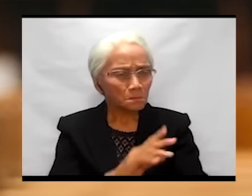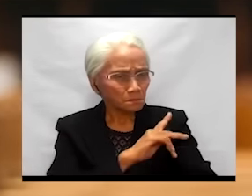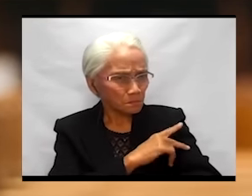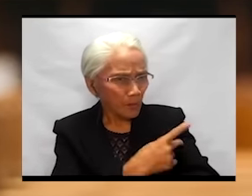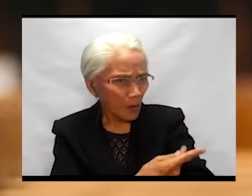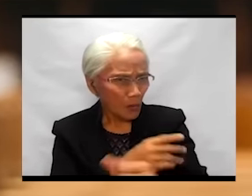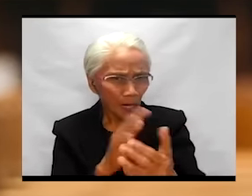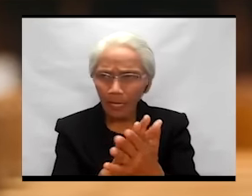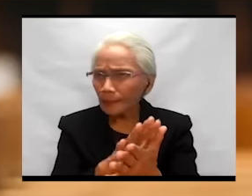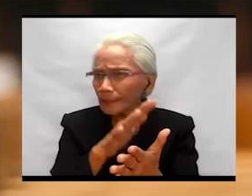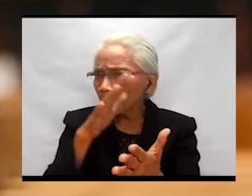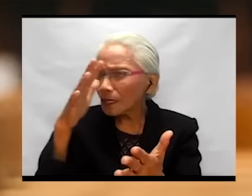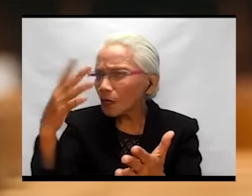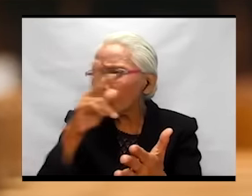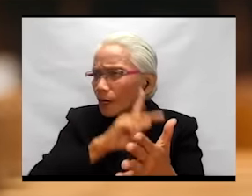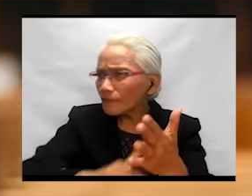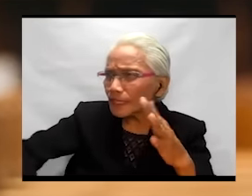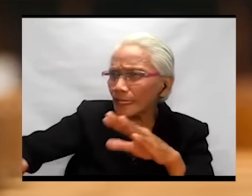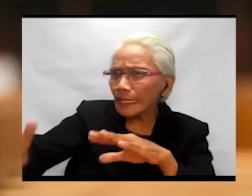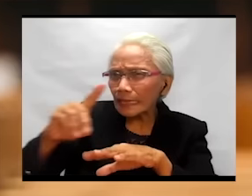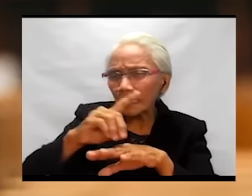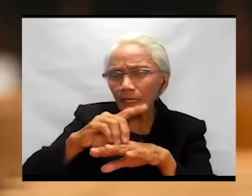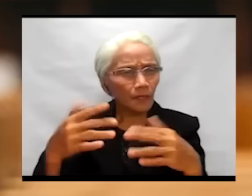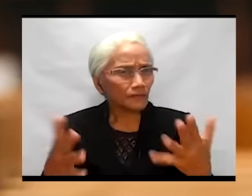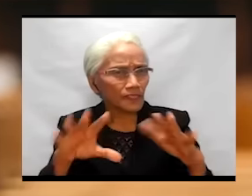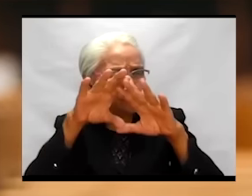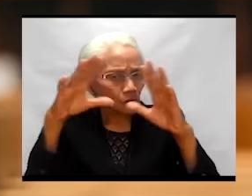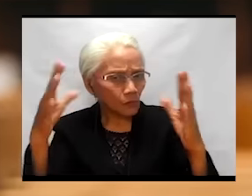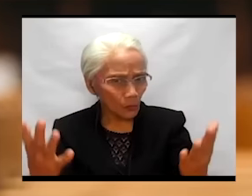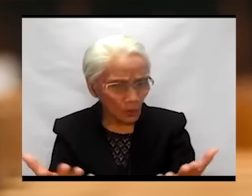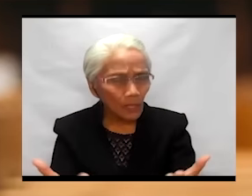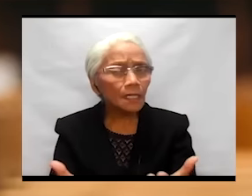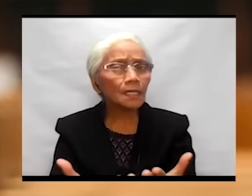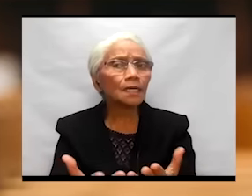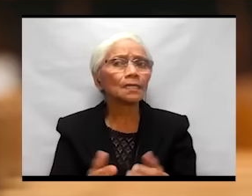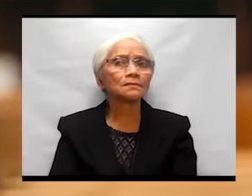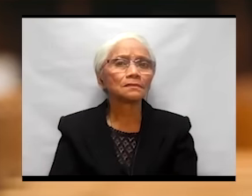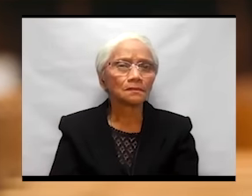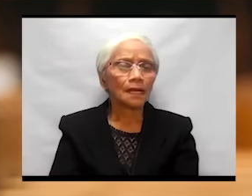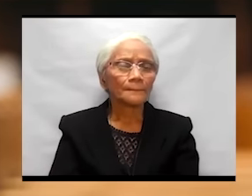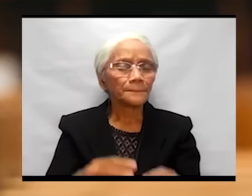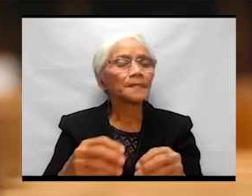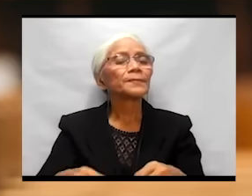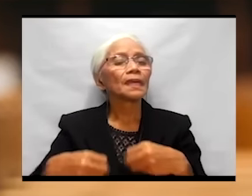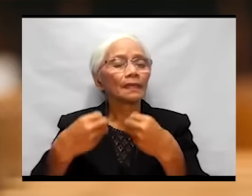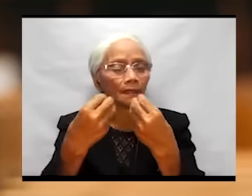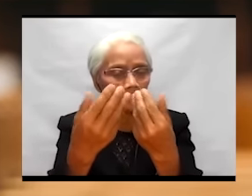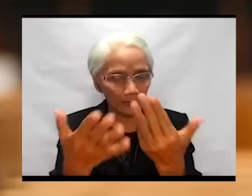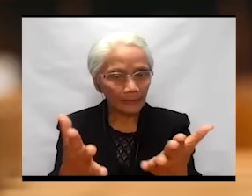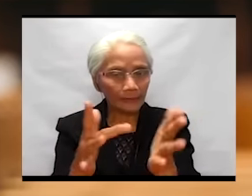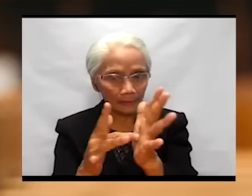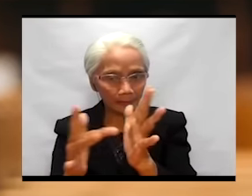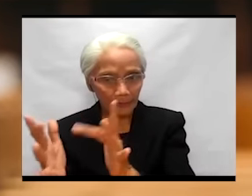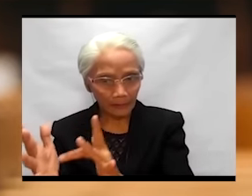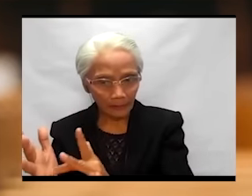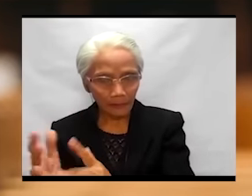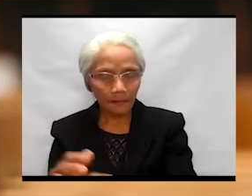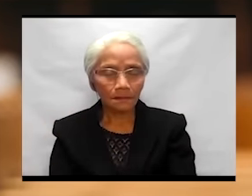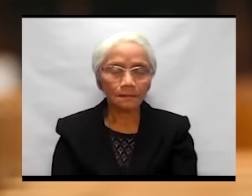The power and glory of the kingdoms of this world will be given to Jesus.